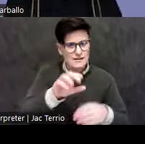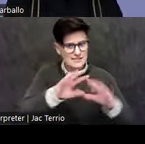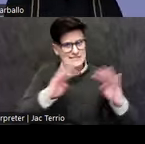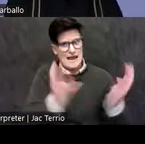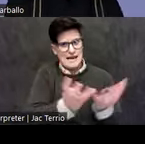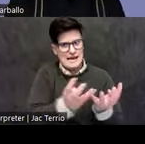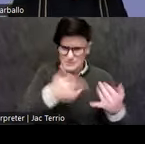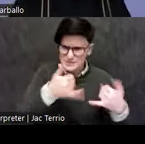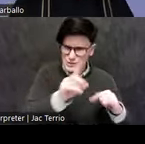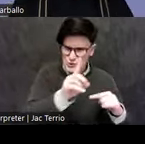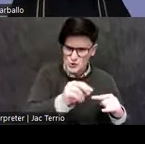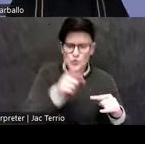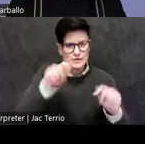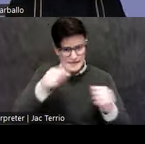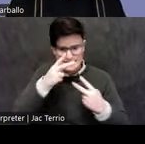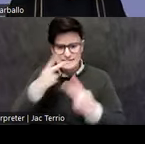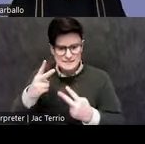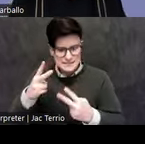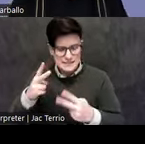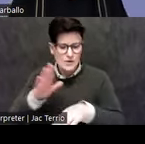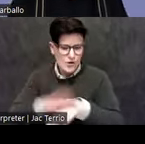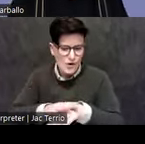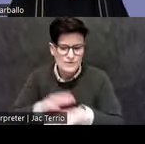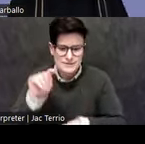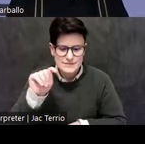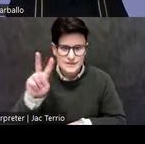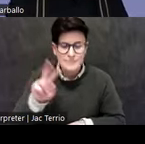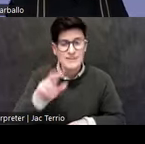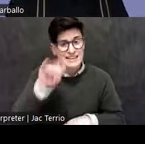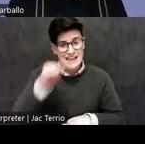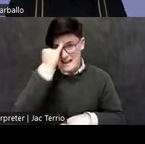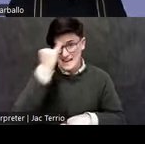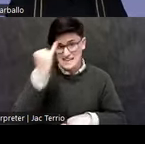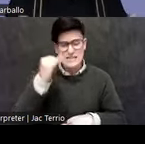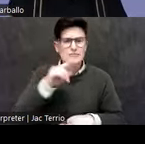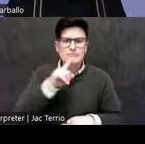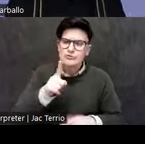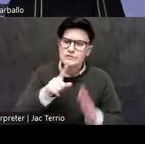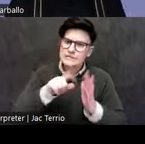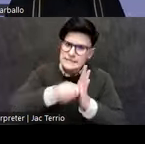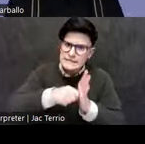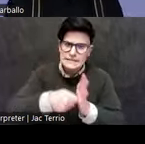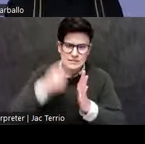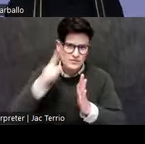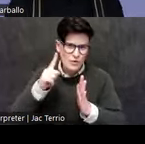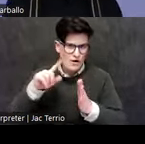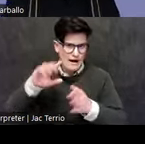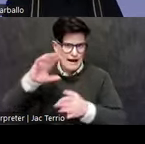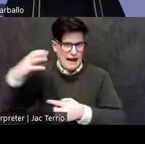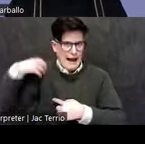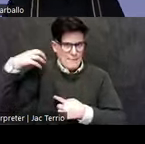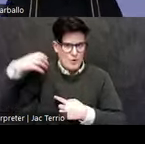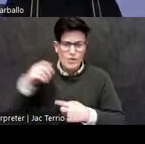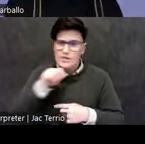that identity was very central and centralized in the capital and not so much other indigenous